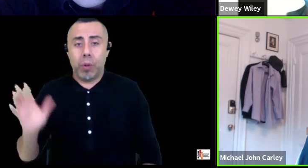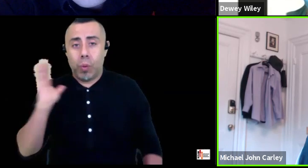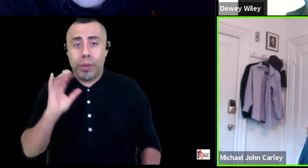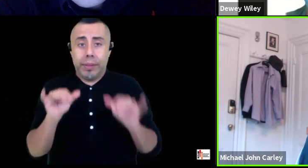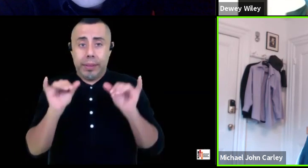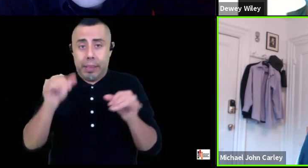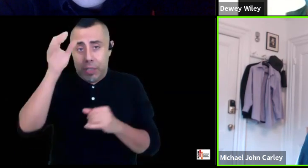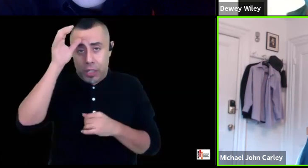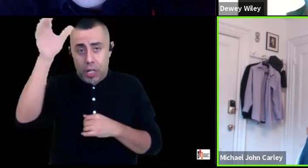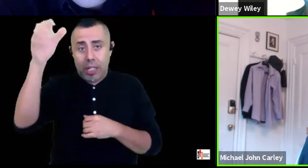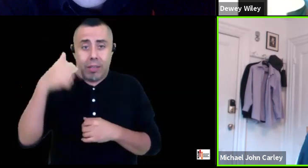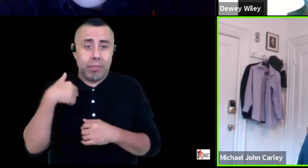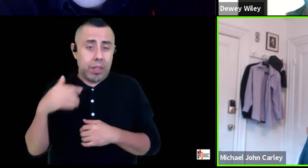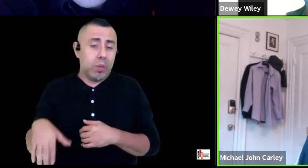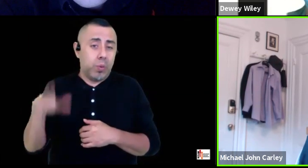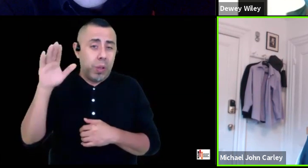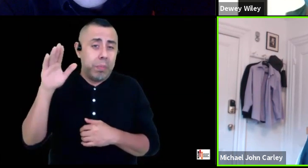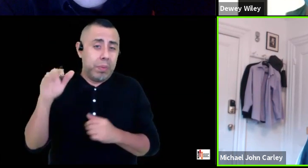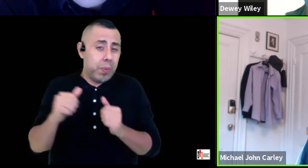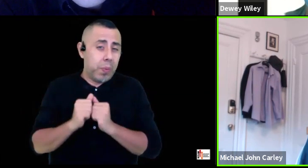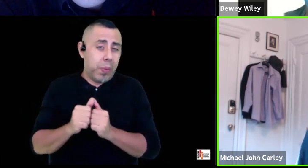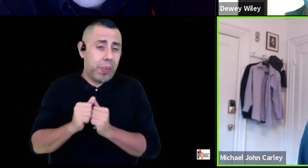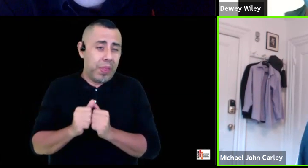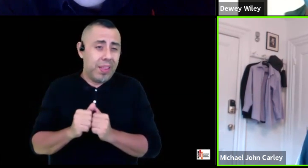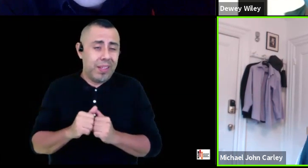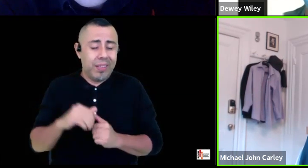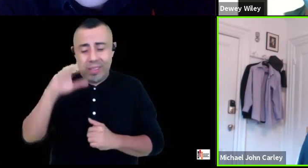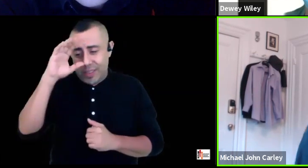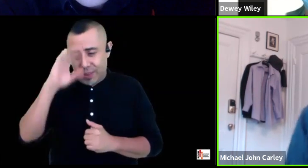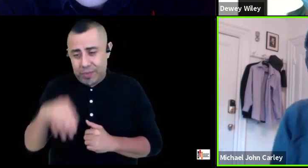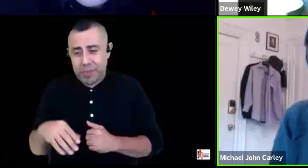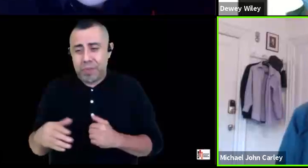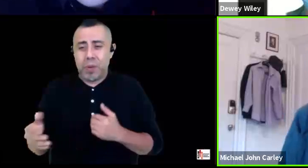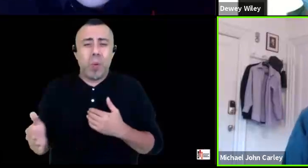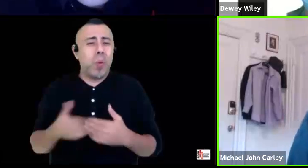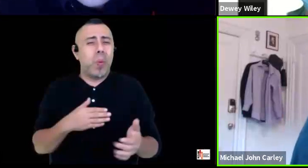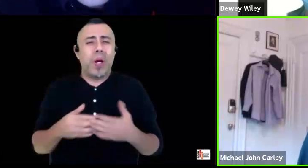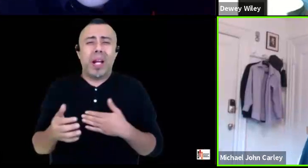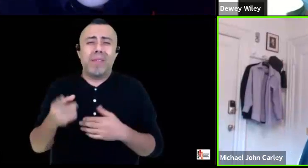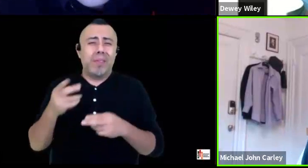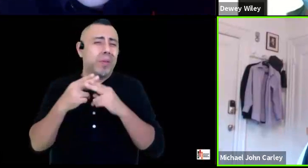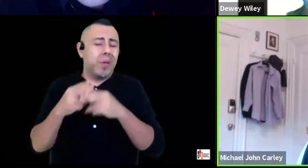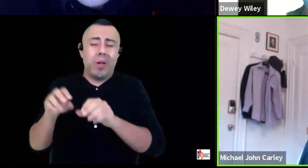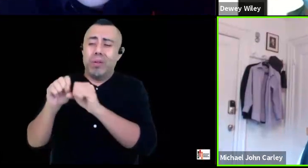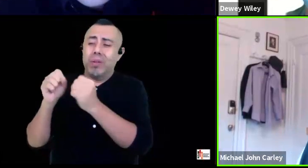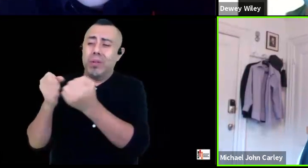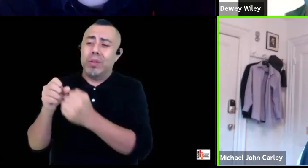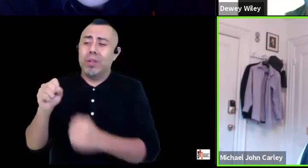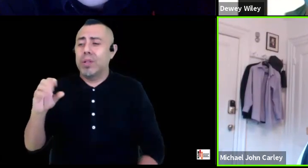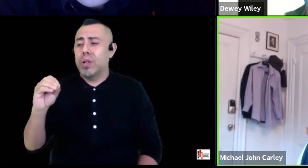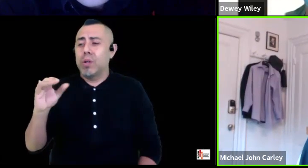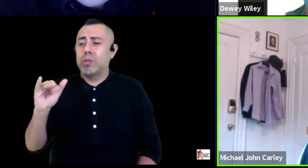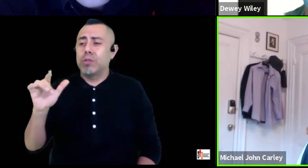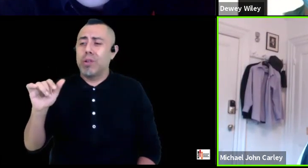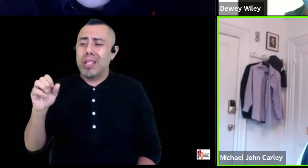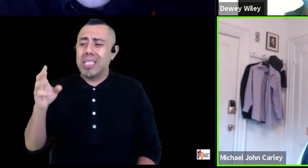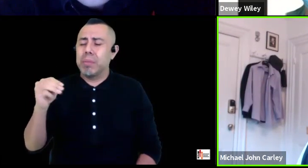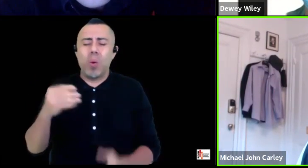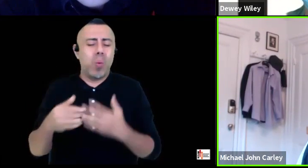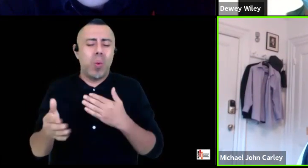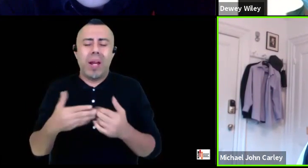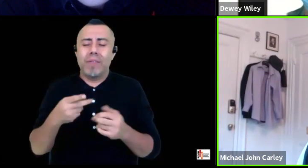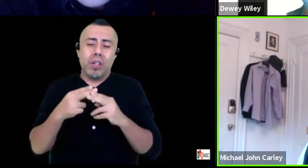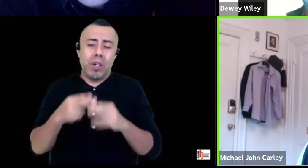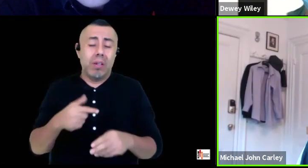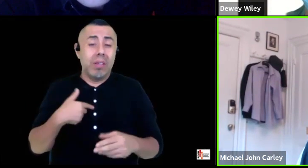you know you know whatever you wanted to call it socialism or whatever but i mean i always felt from a very young